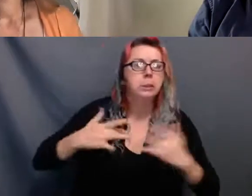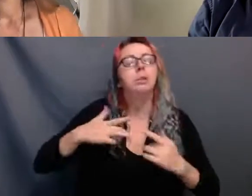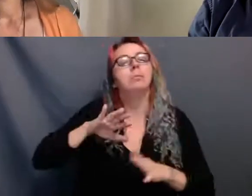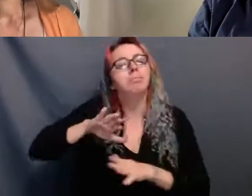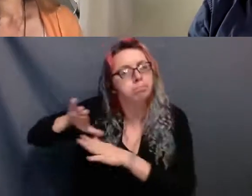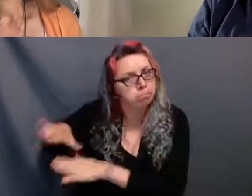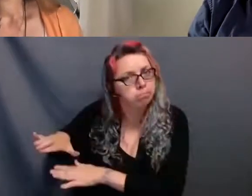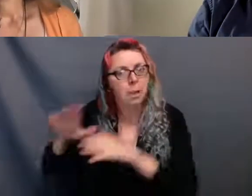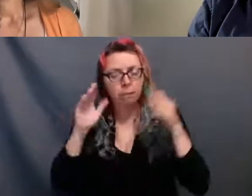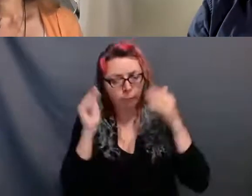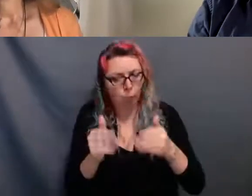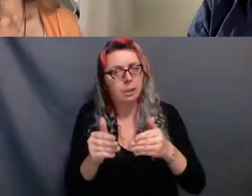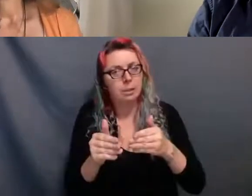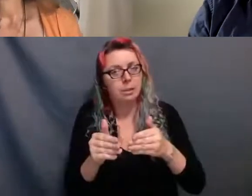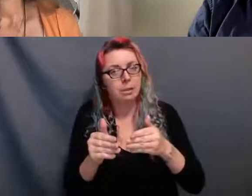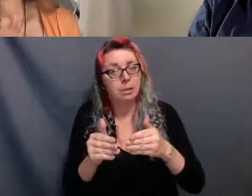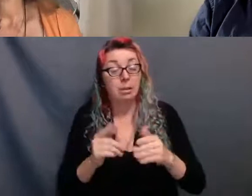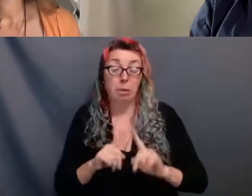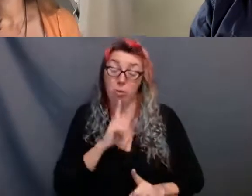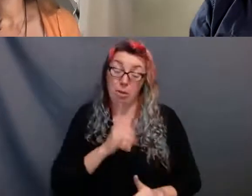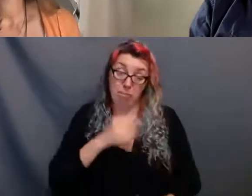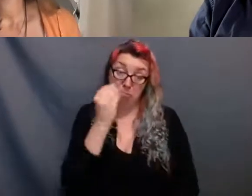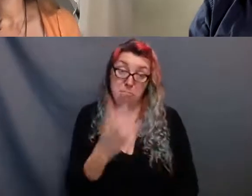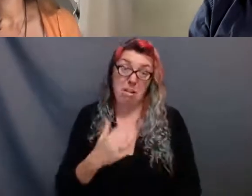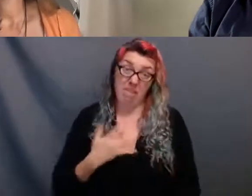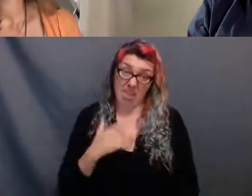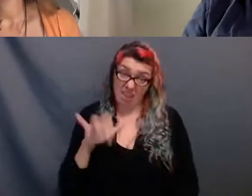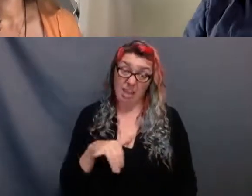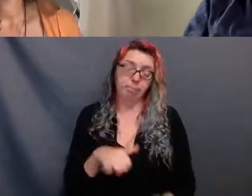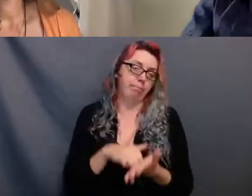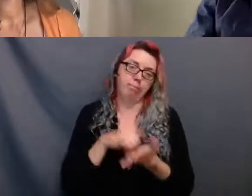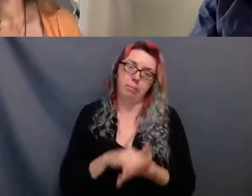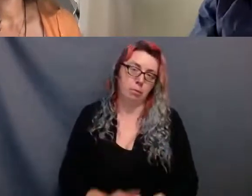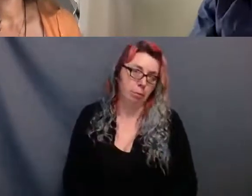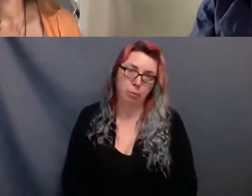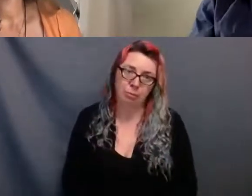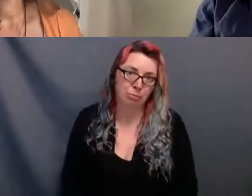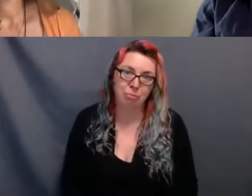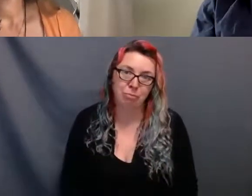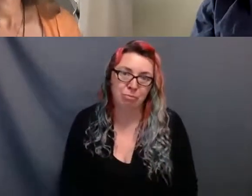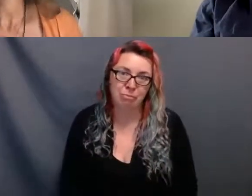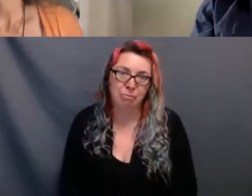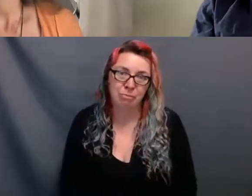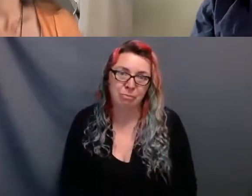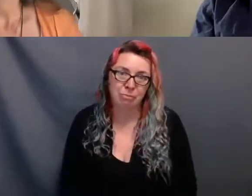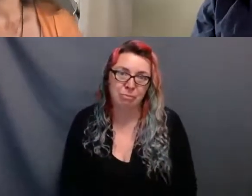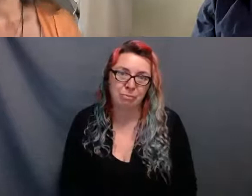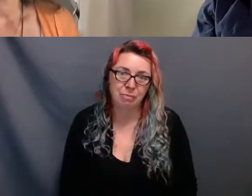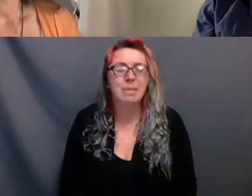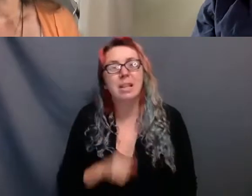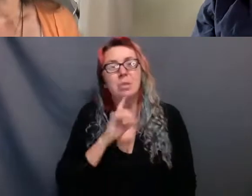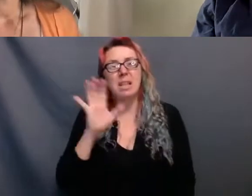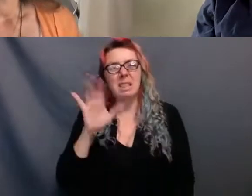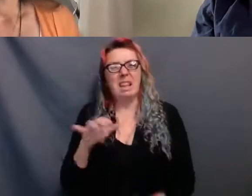I don't think this is in fact possible. I think that we, what we are really saying is don't burden everyone else with your